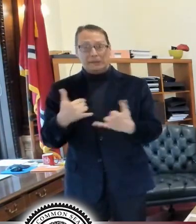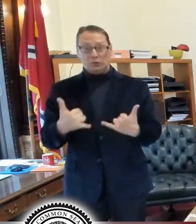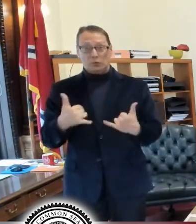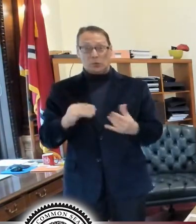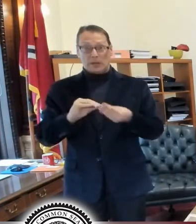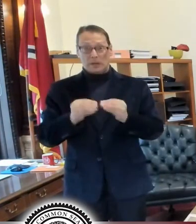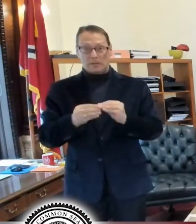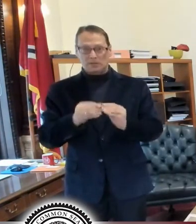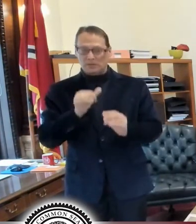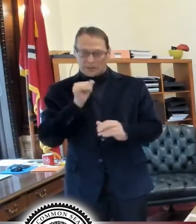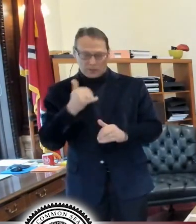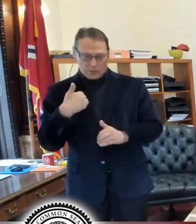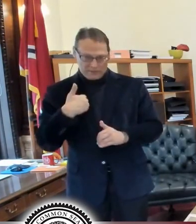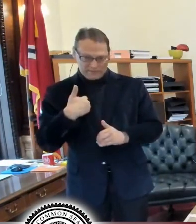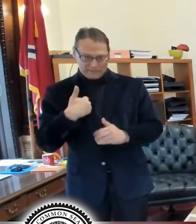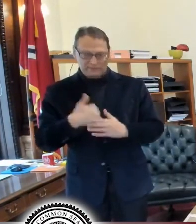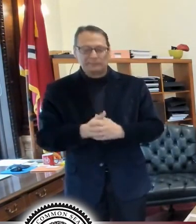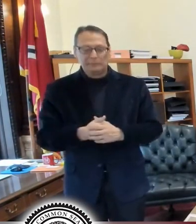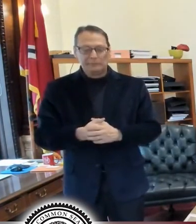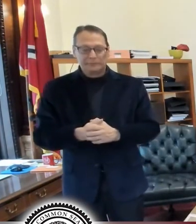on that. Um,